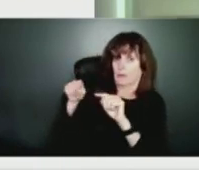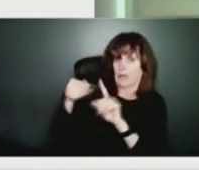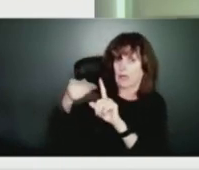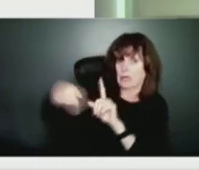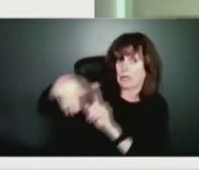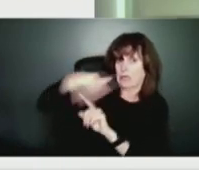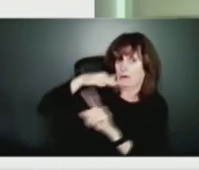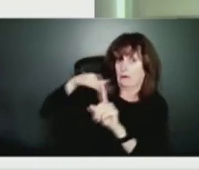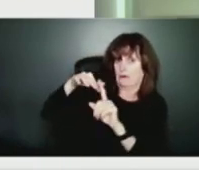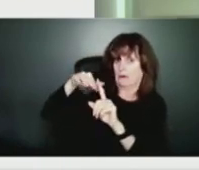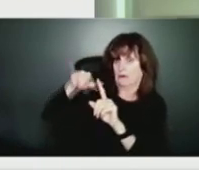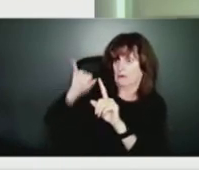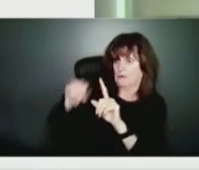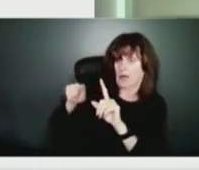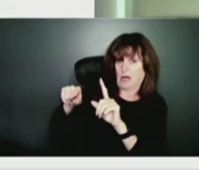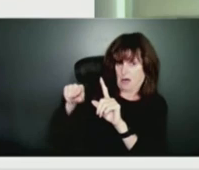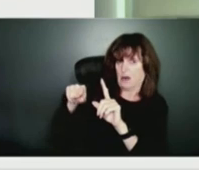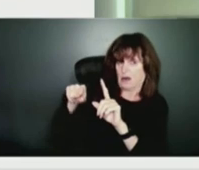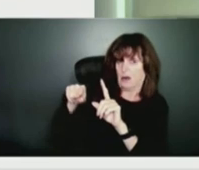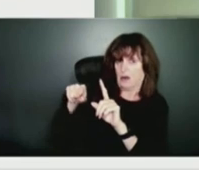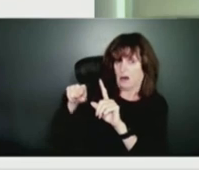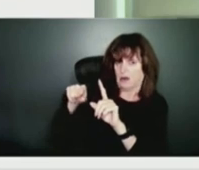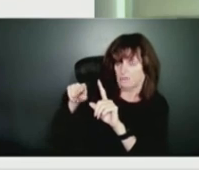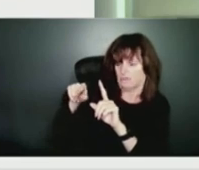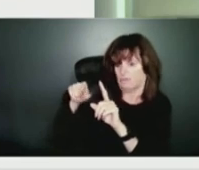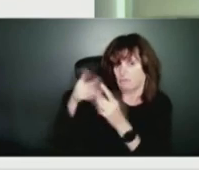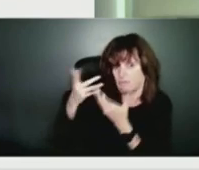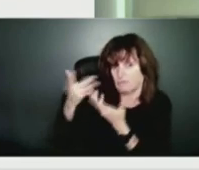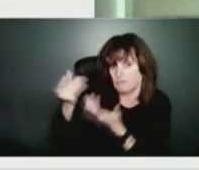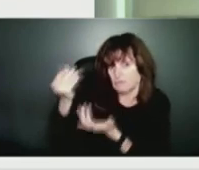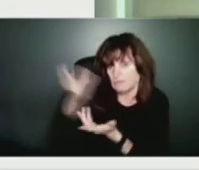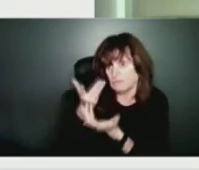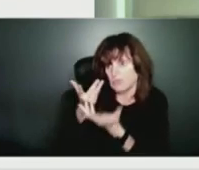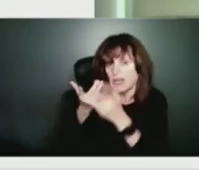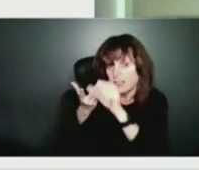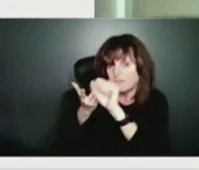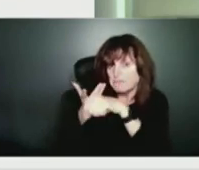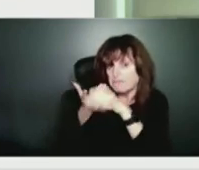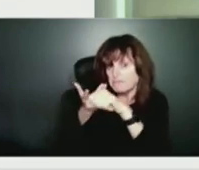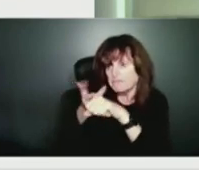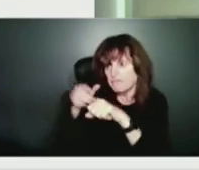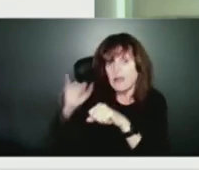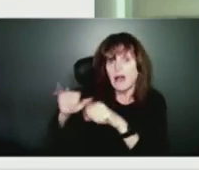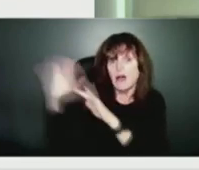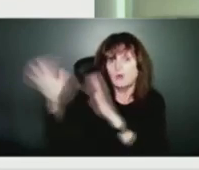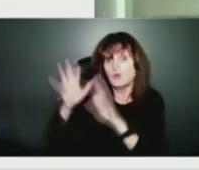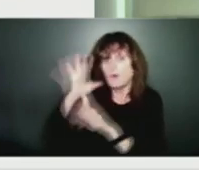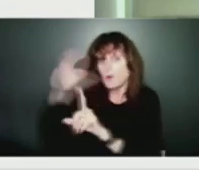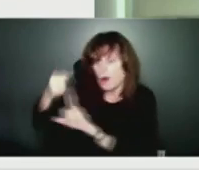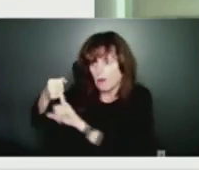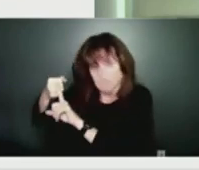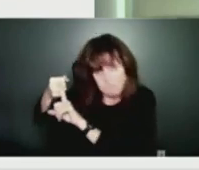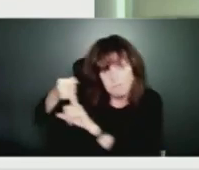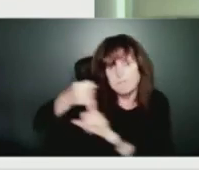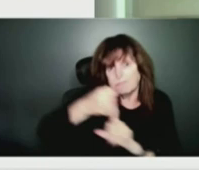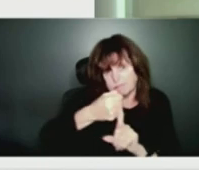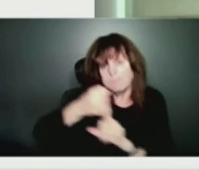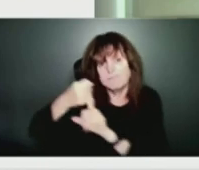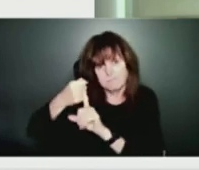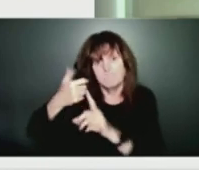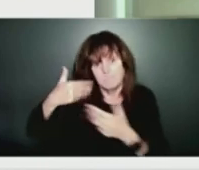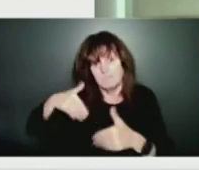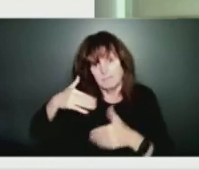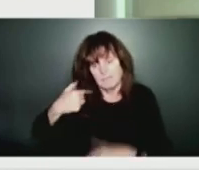Scotia will be impacted. So I think everyone should take this storm seriously and make the necessary preparations so that, you know, they can